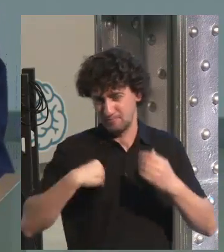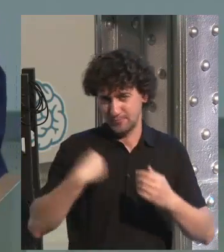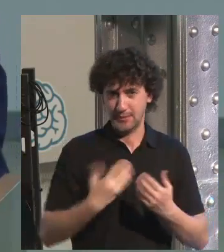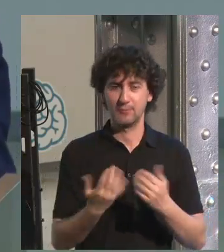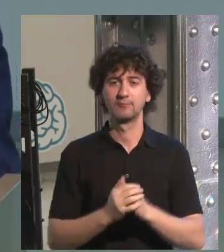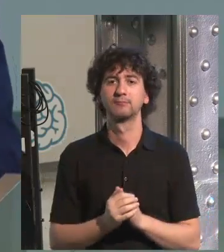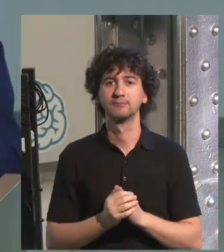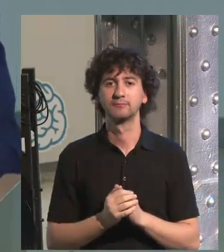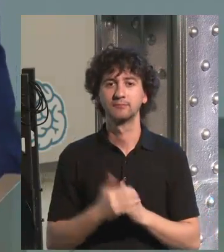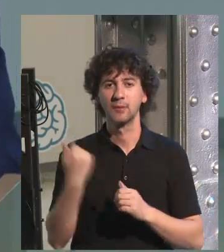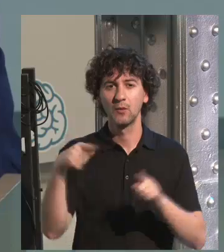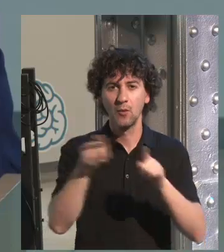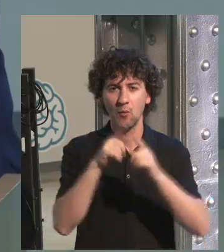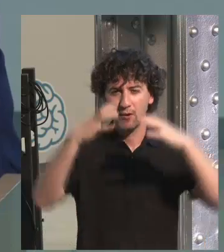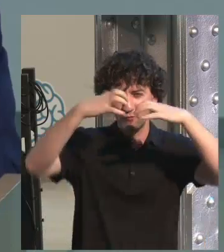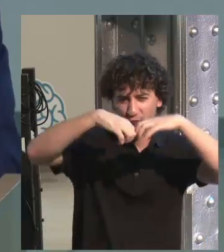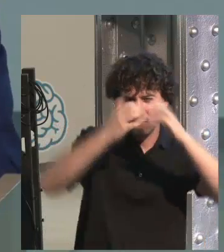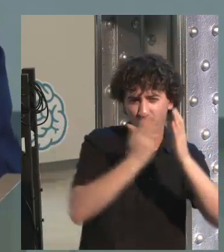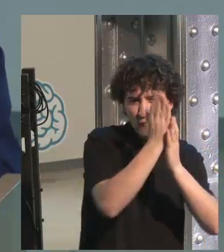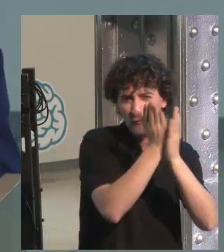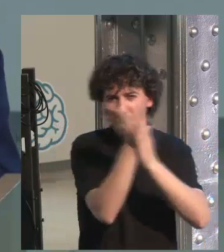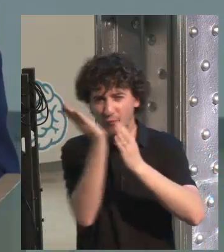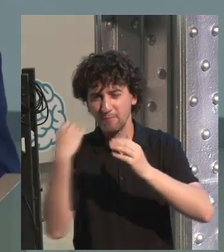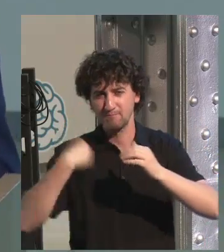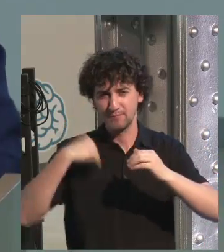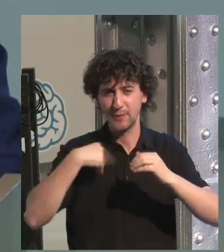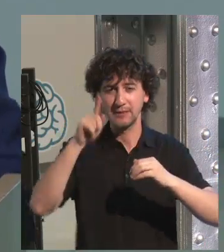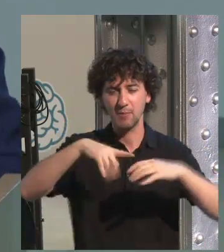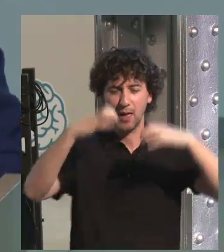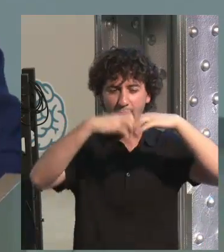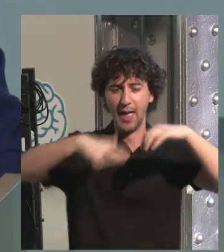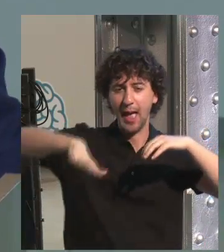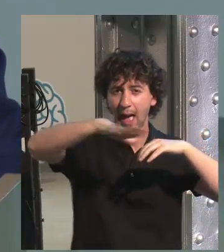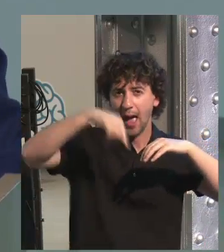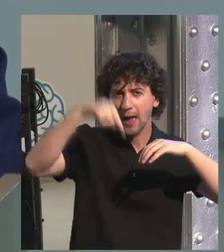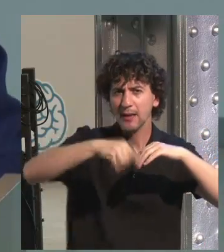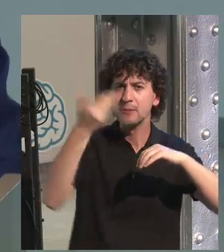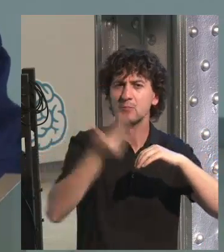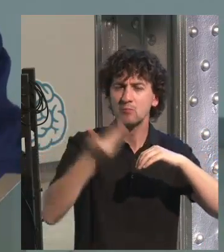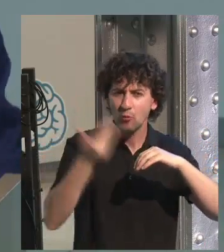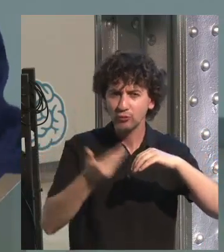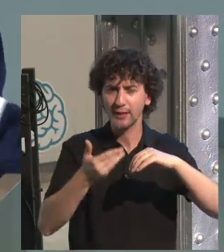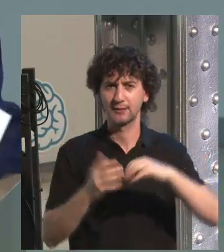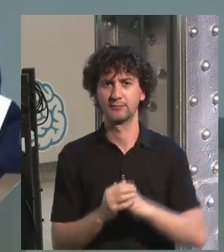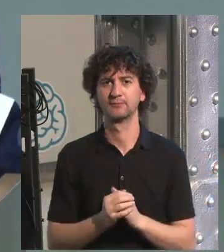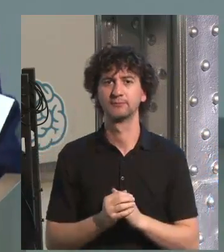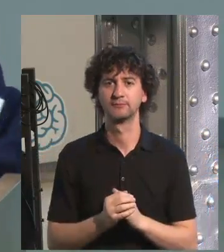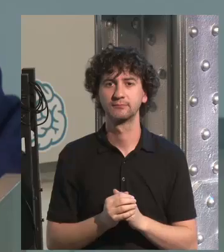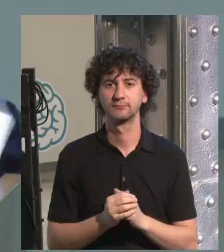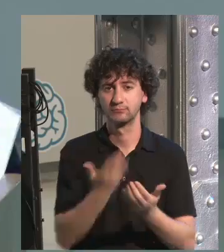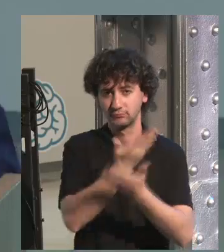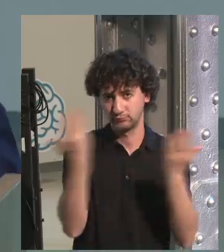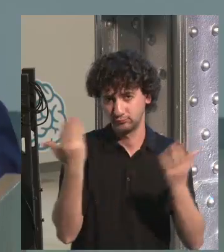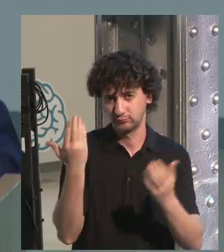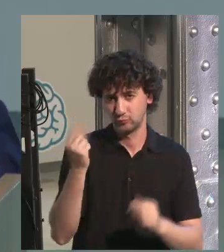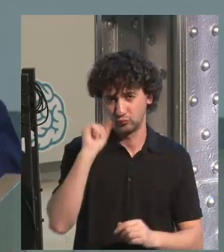and it's related to the brain stem area in our brain and to